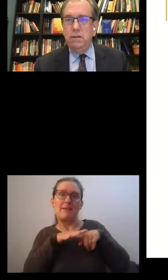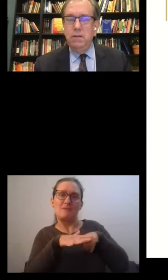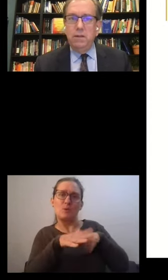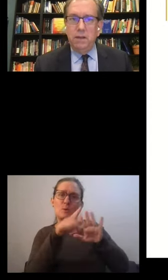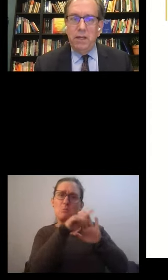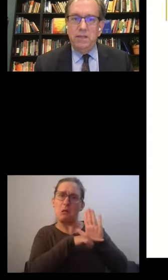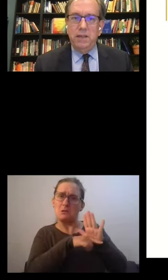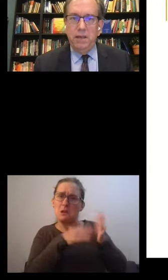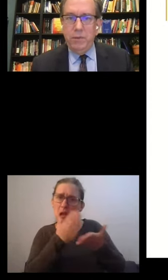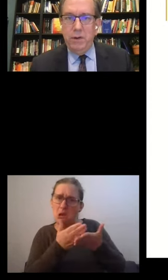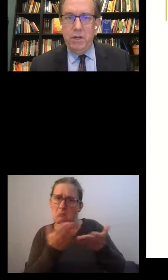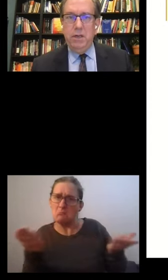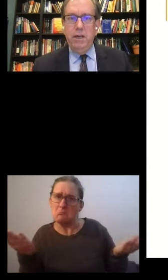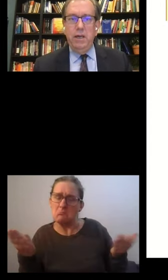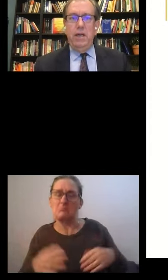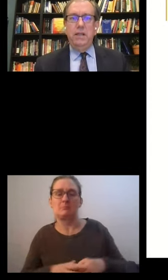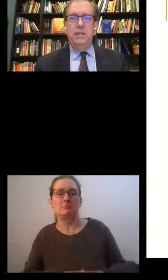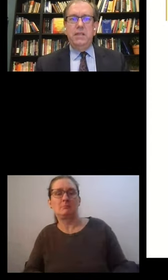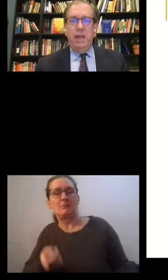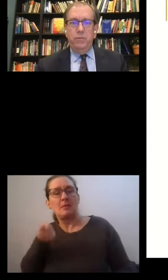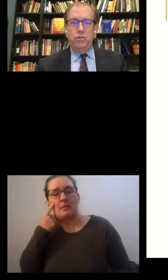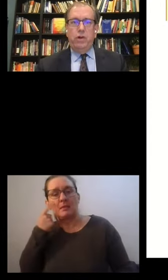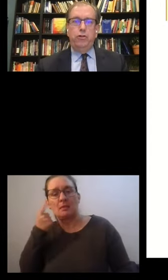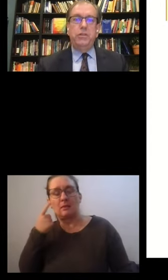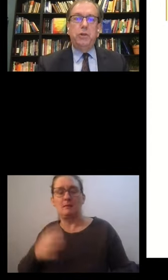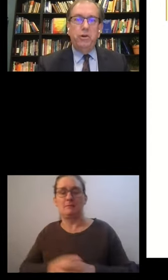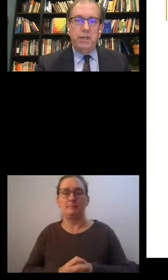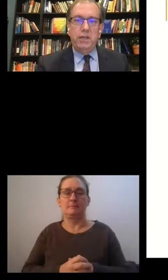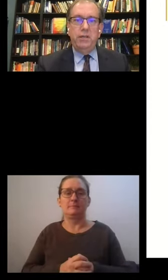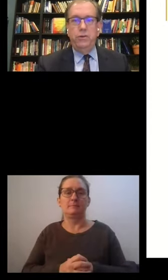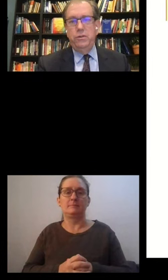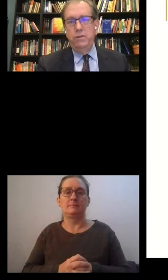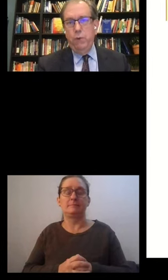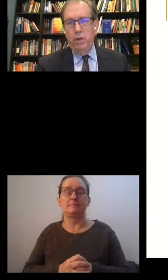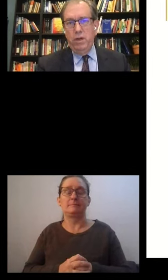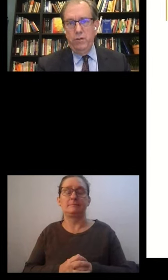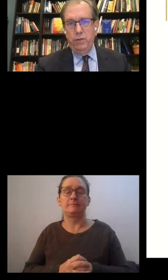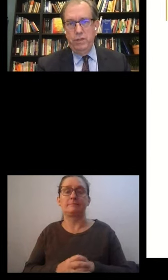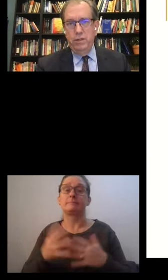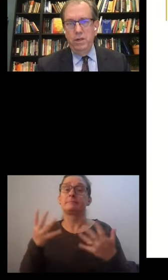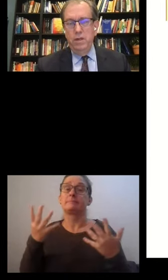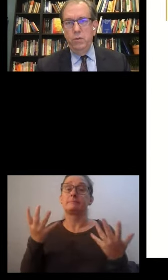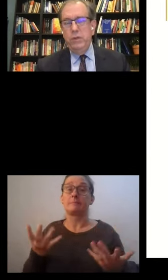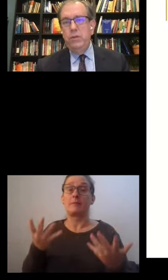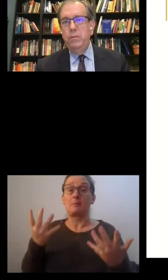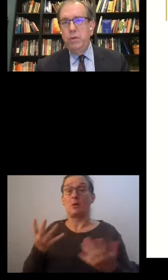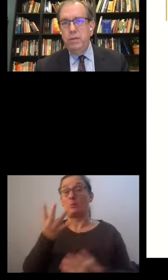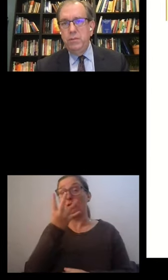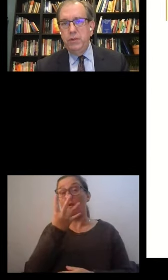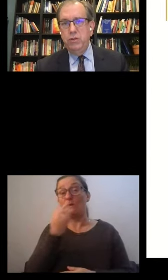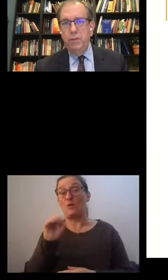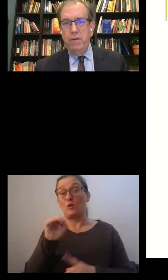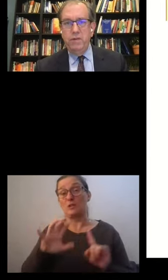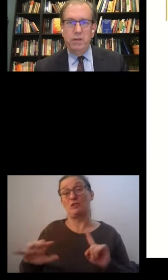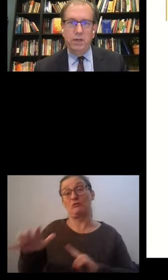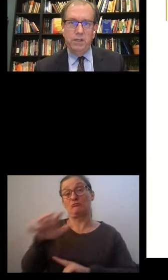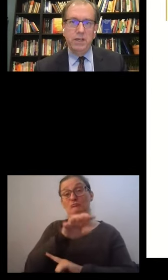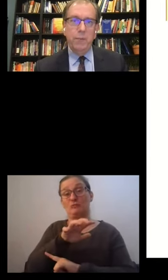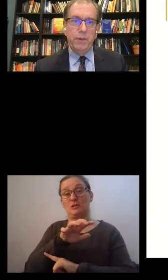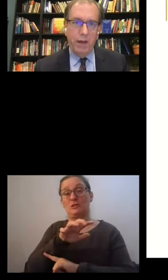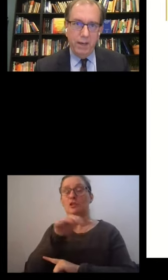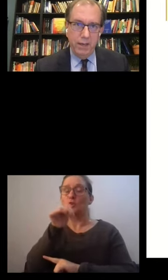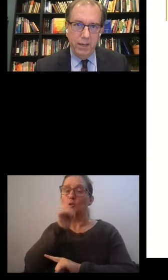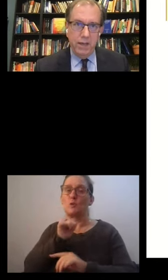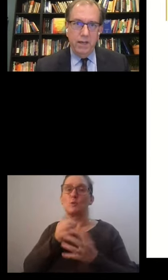Well, let's see empirically. The same structure is currently in use in 40 countries with the multidimensional poverty